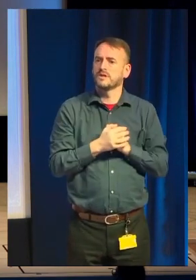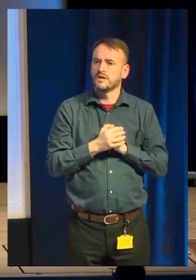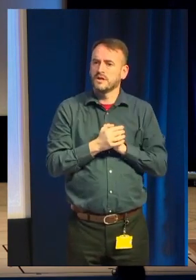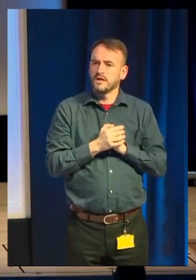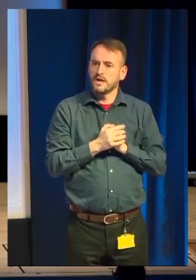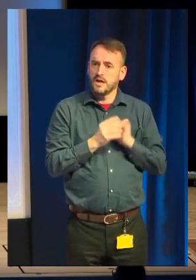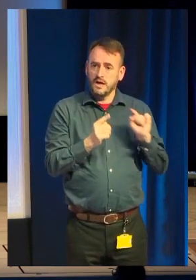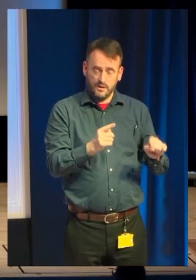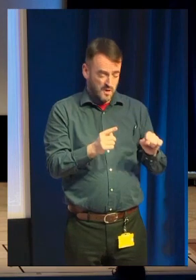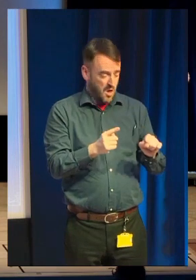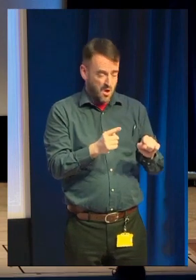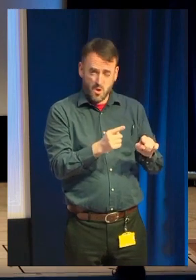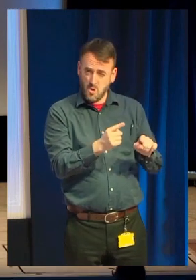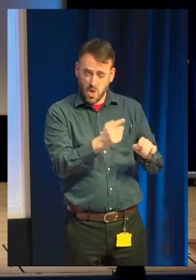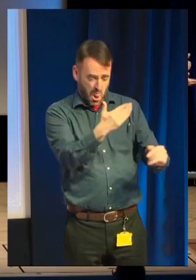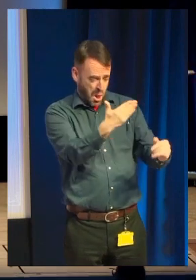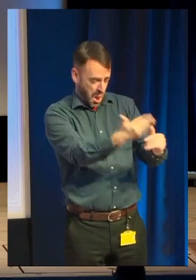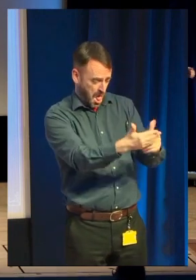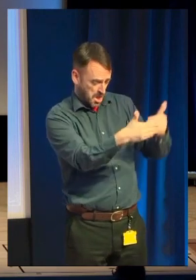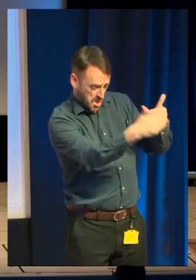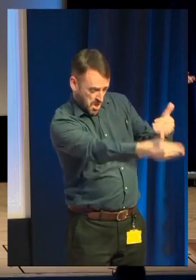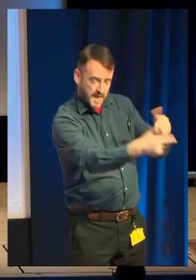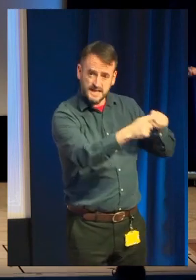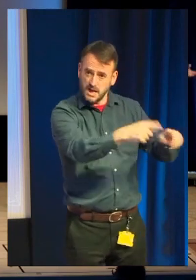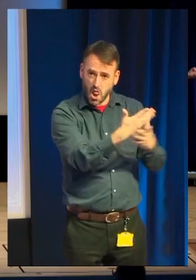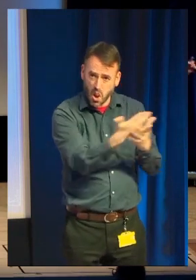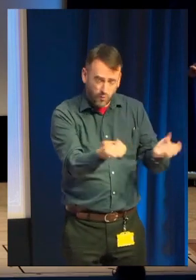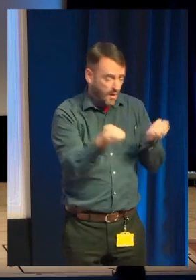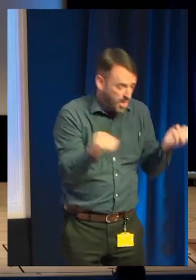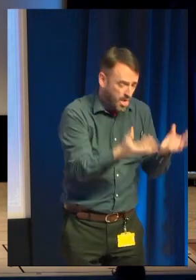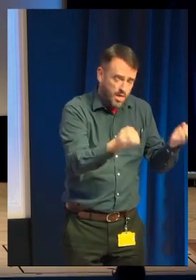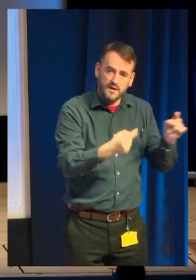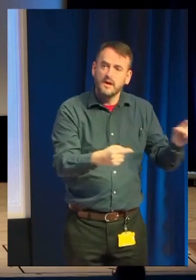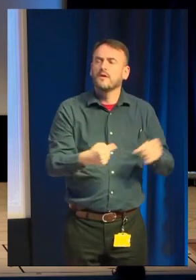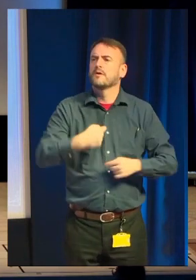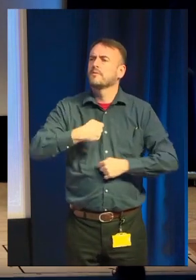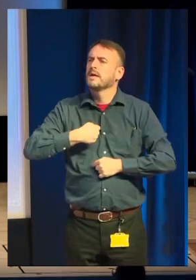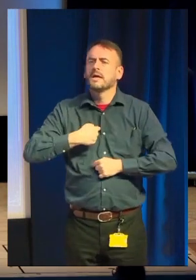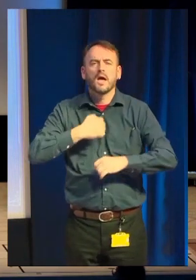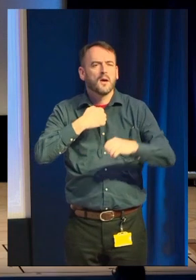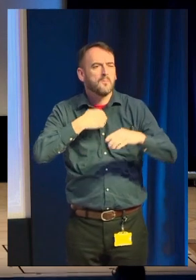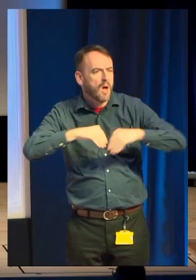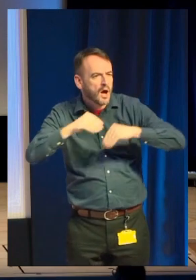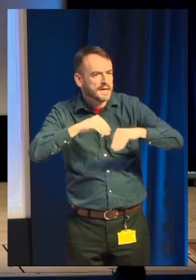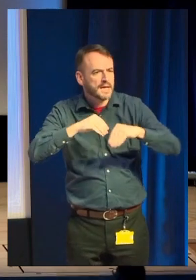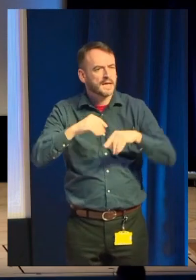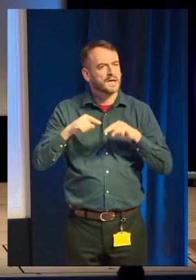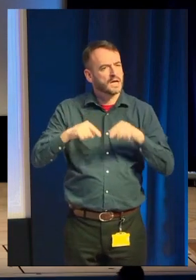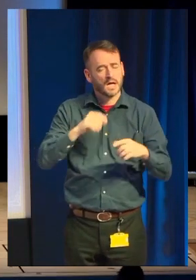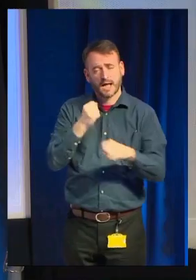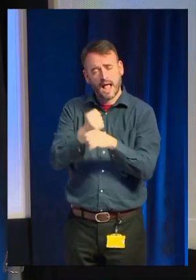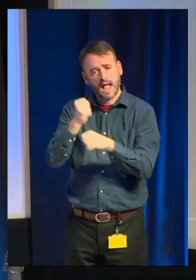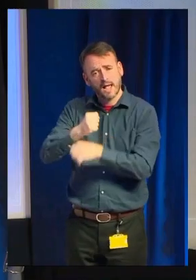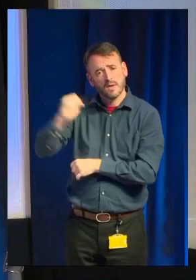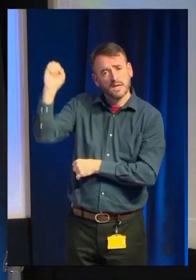very, very last second. My marketing campaign for Sunless Skies took me about two years to develop and create and come up with everything. And then it was all